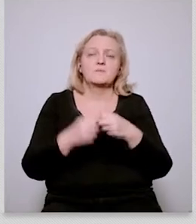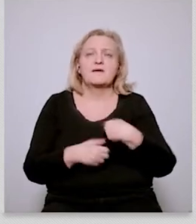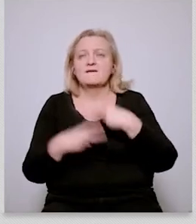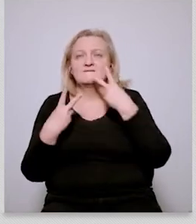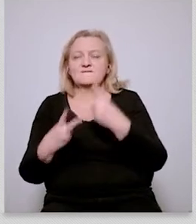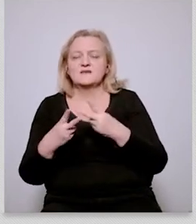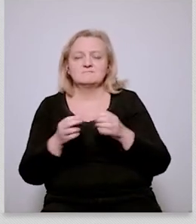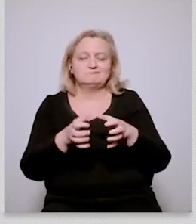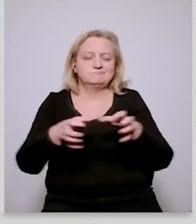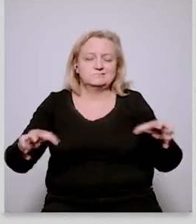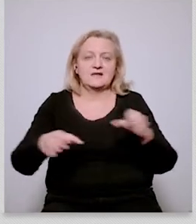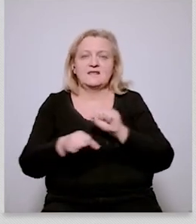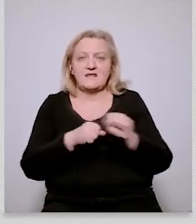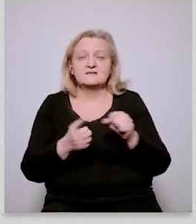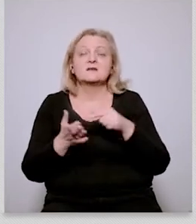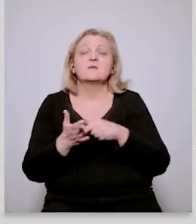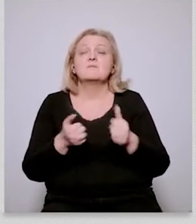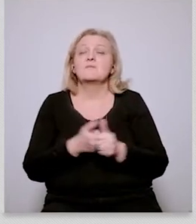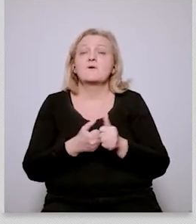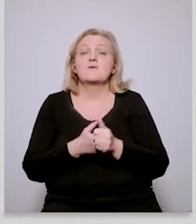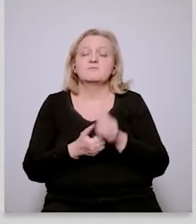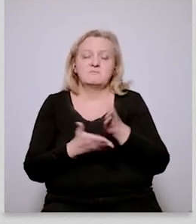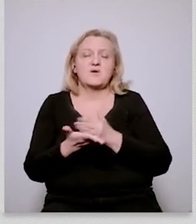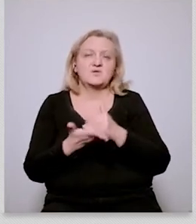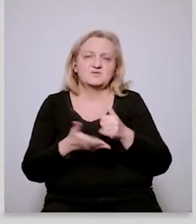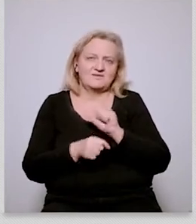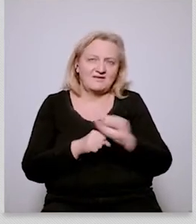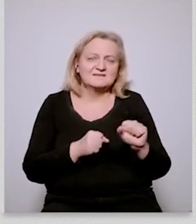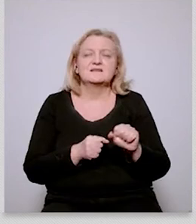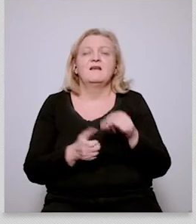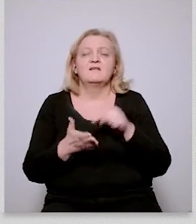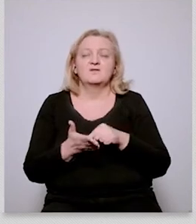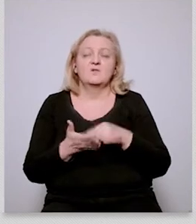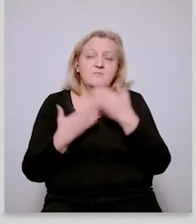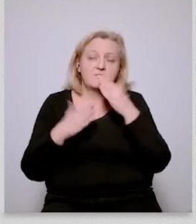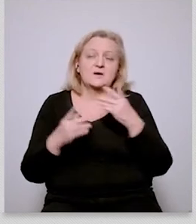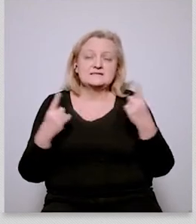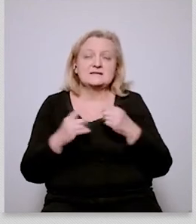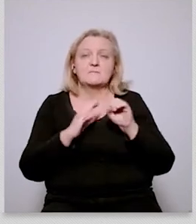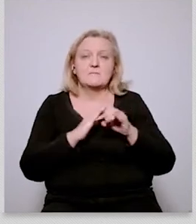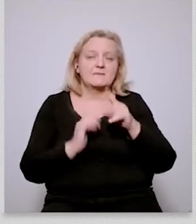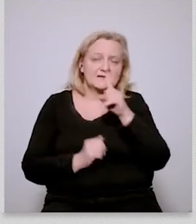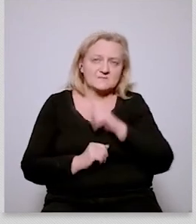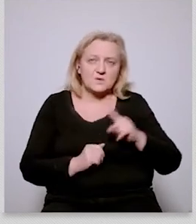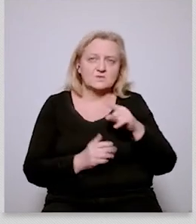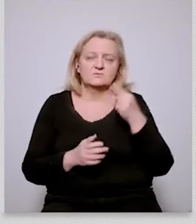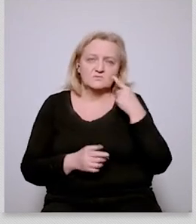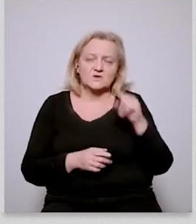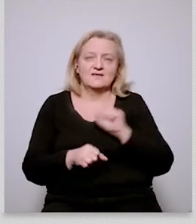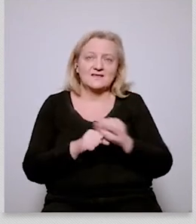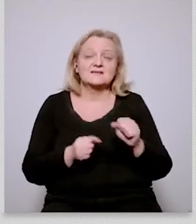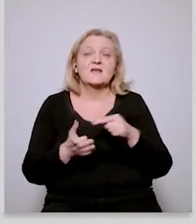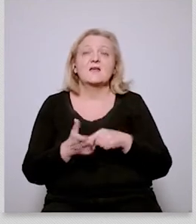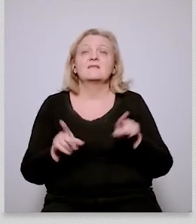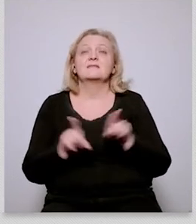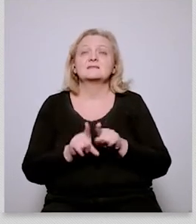conversations um and it is being kept very much in those terms of sovereignty right and the term sovereignty here